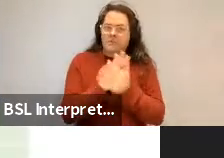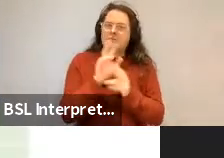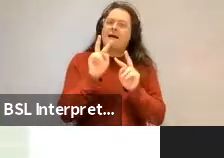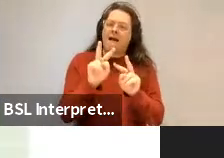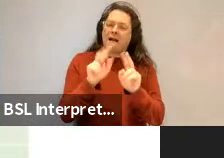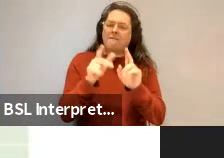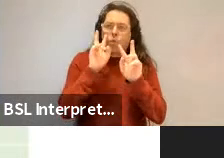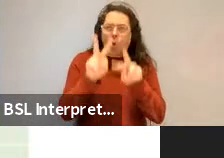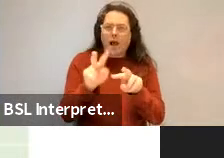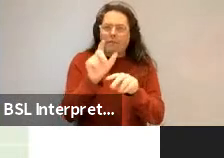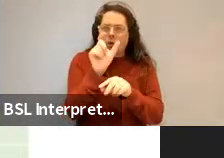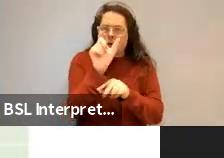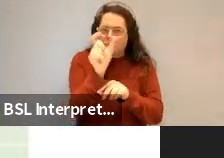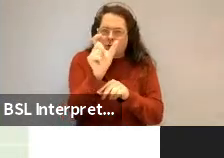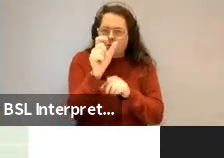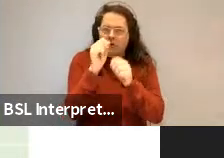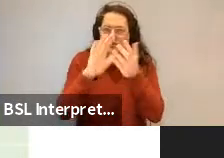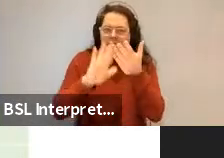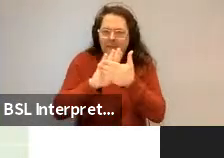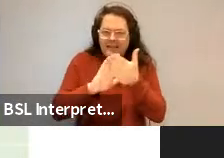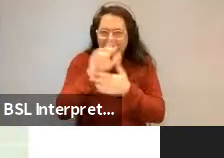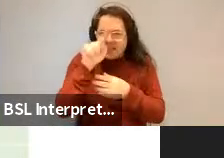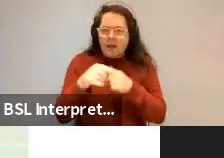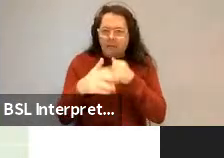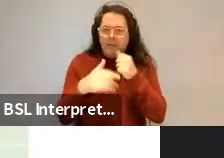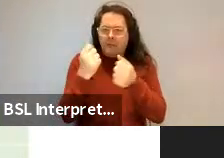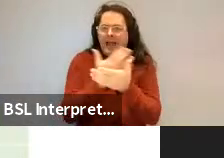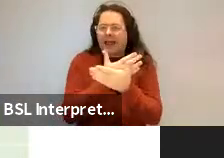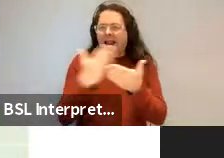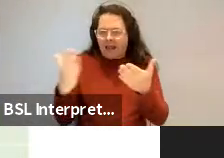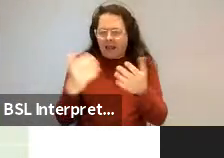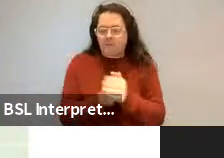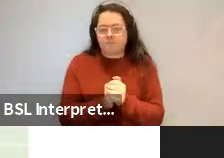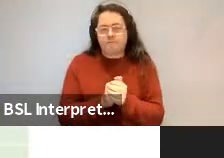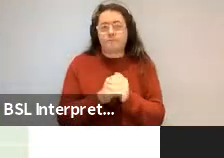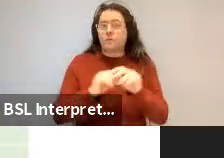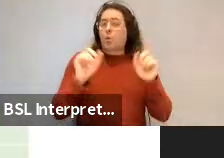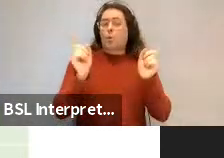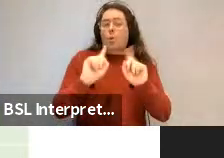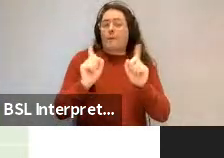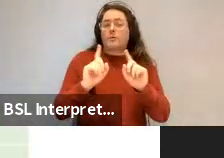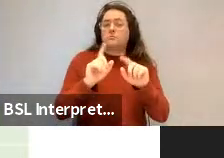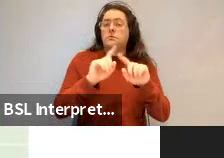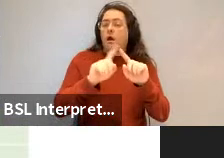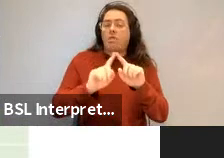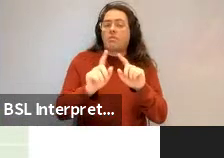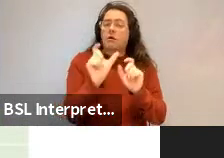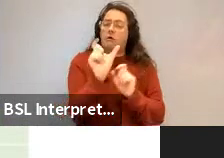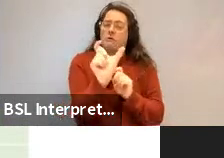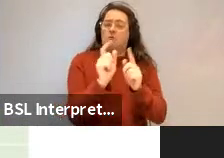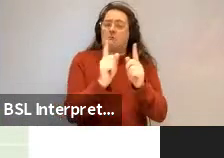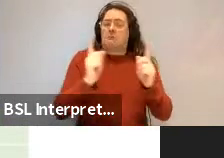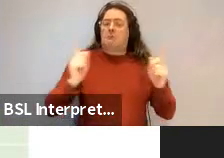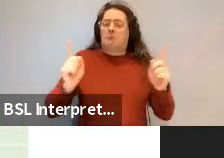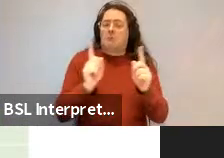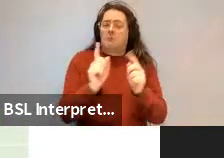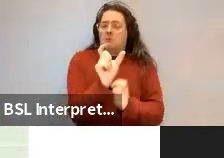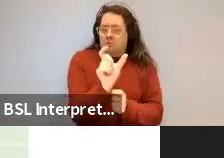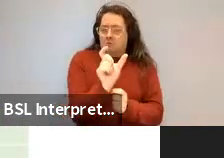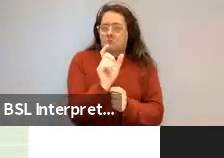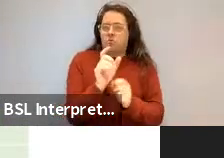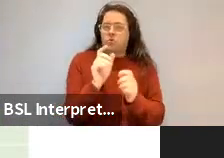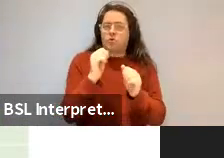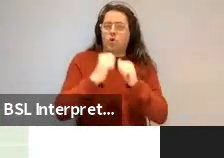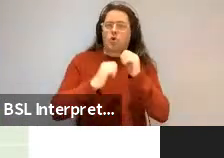Okay. So we're now looking again at constructions and I mentioned words. Well, it's hard to define